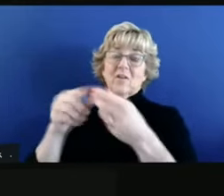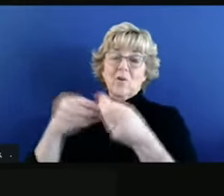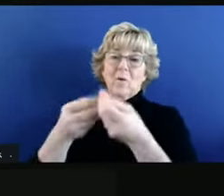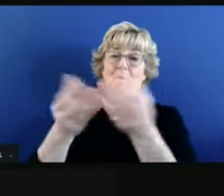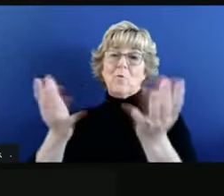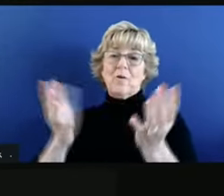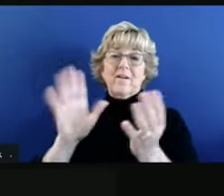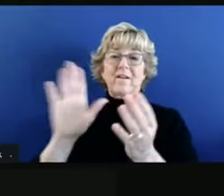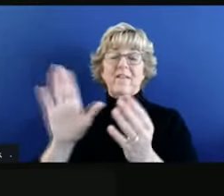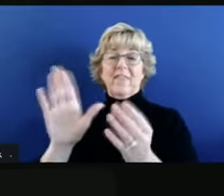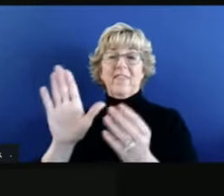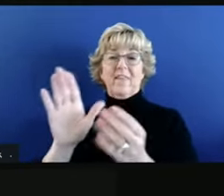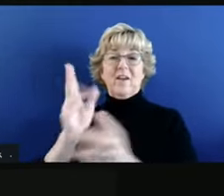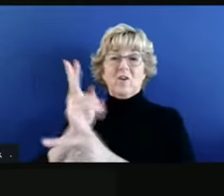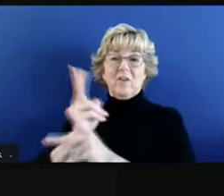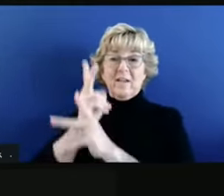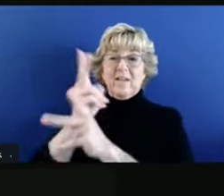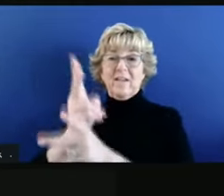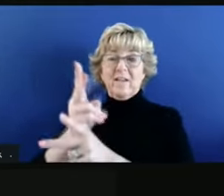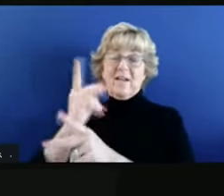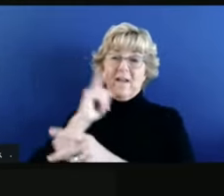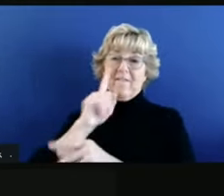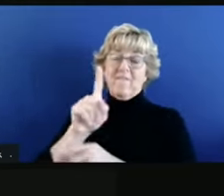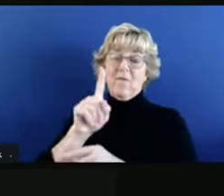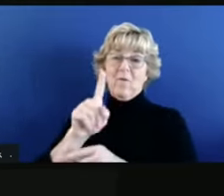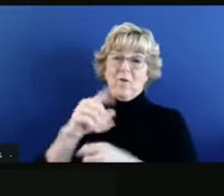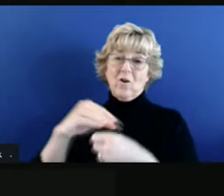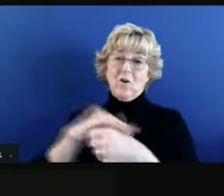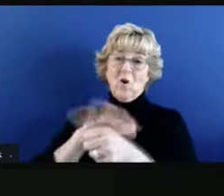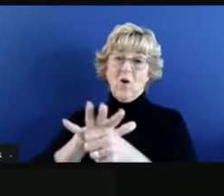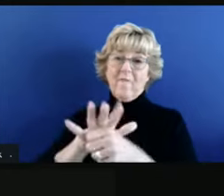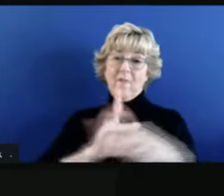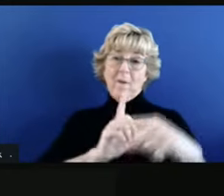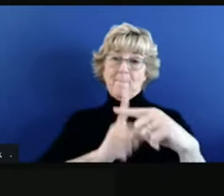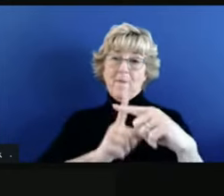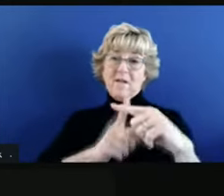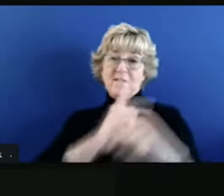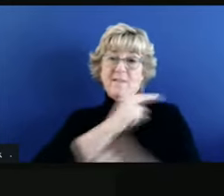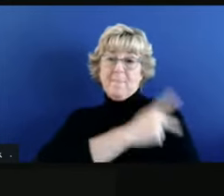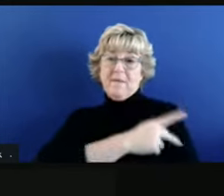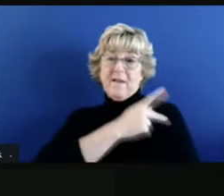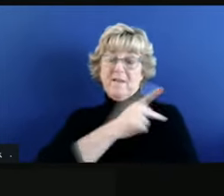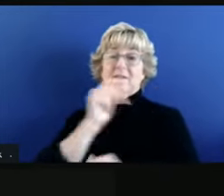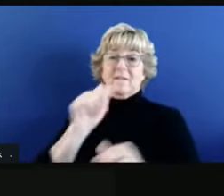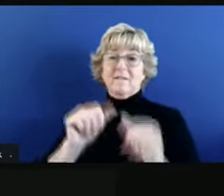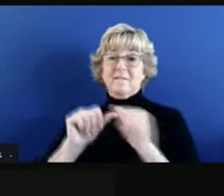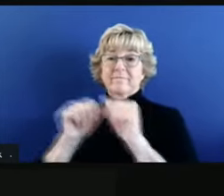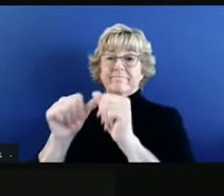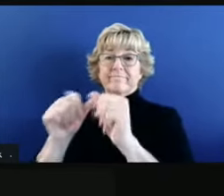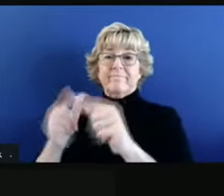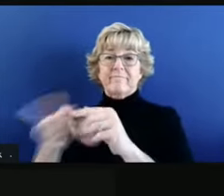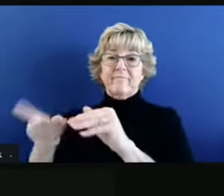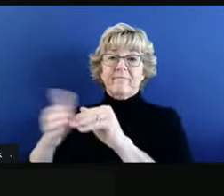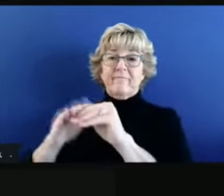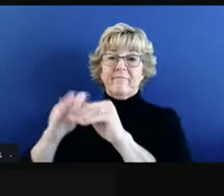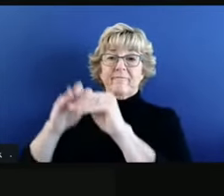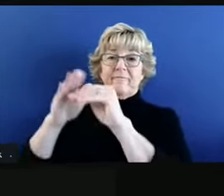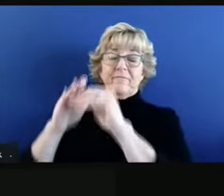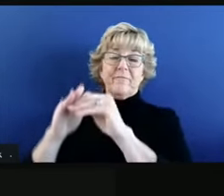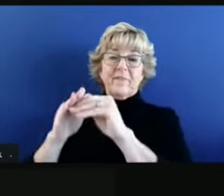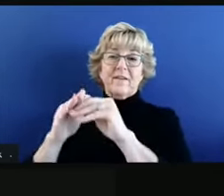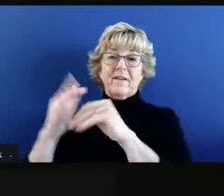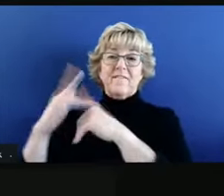heroic care that they do for COVID-positive patients and others, so that we can continue to increase our bed